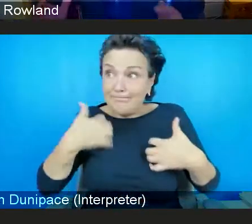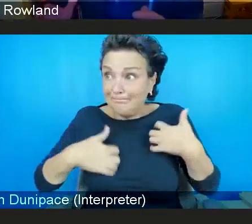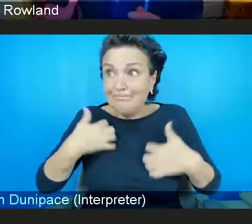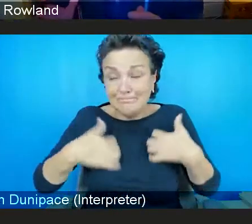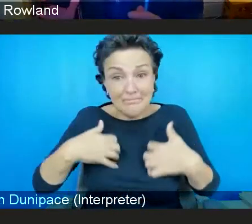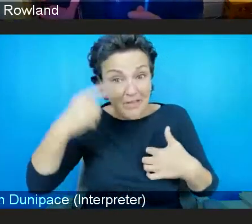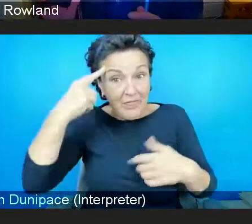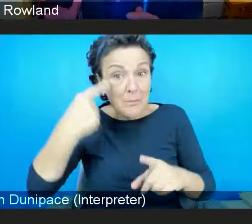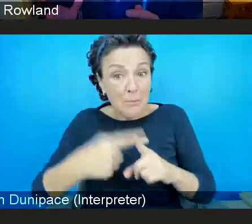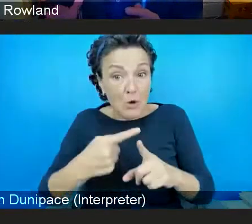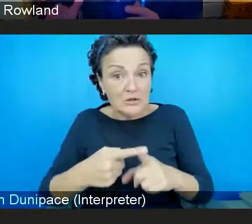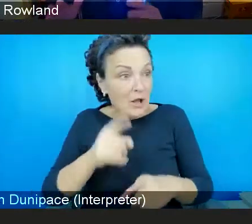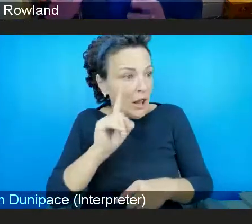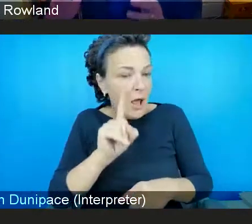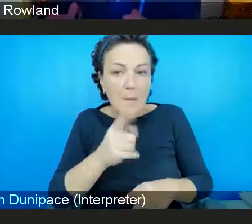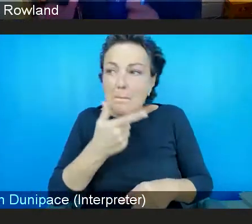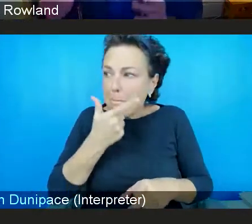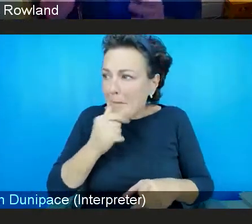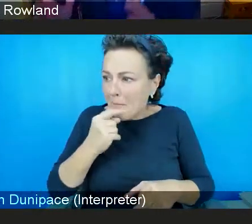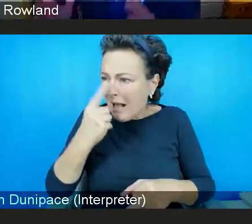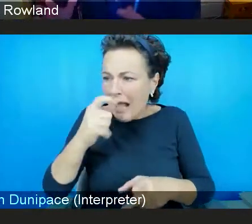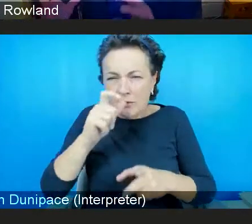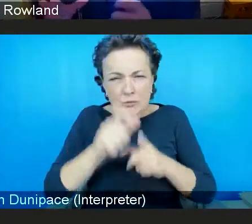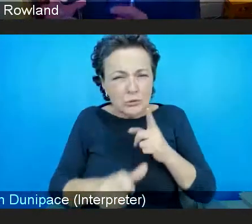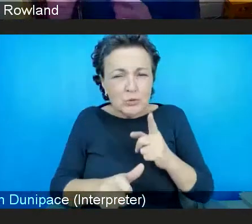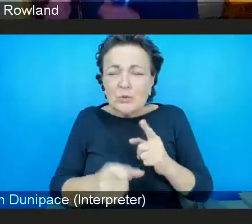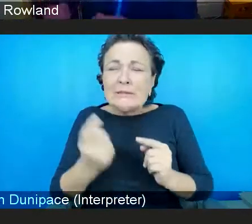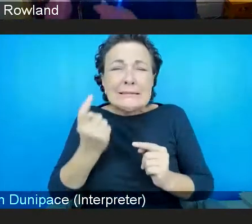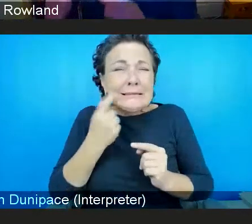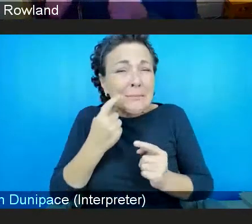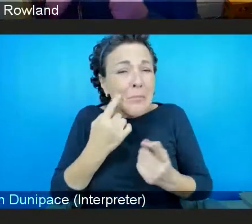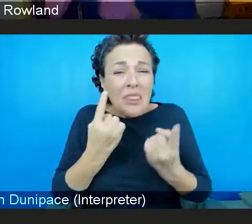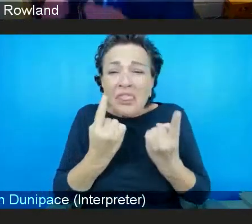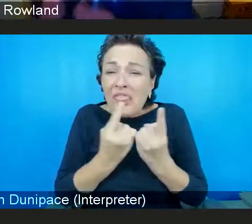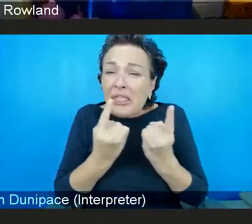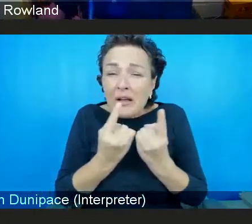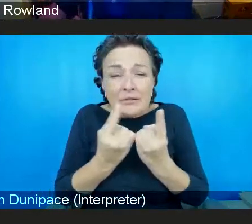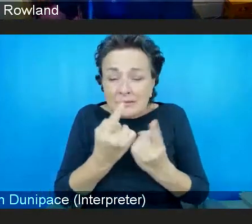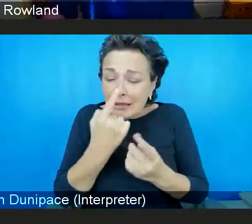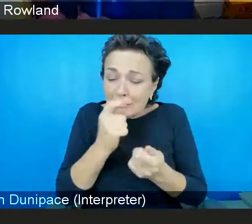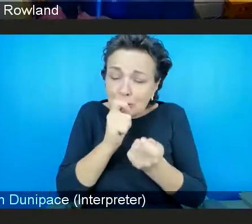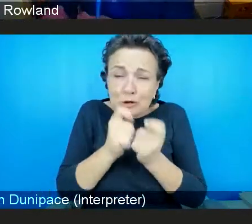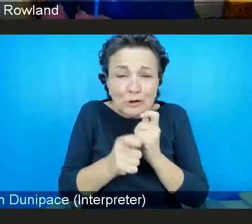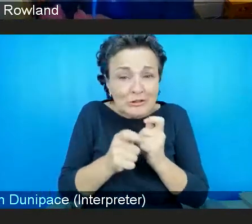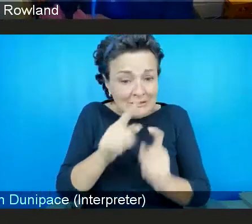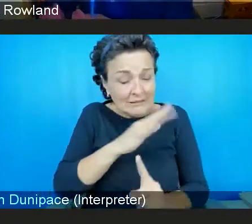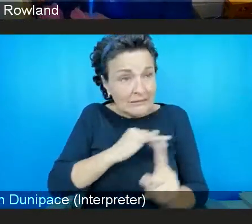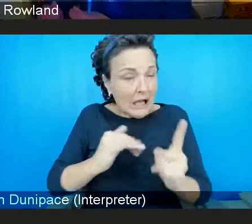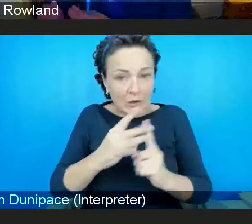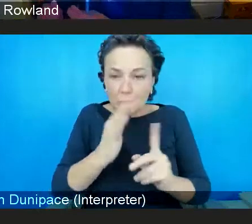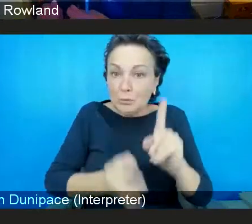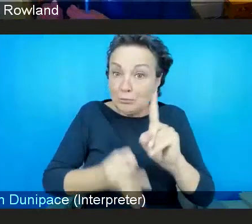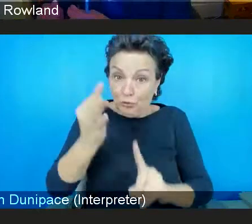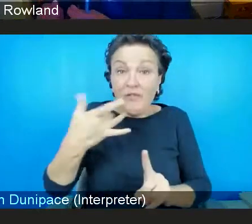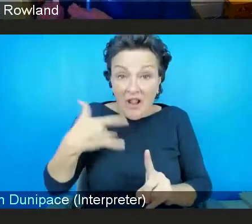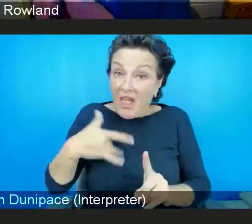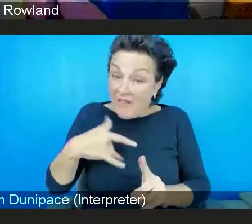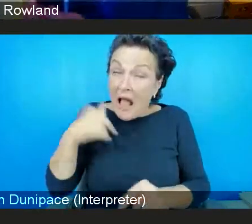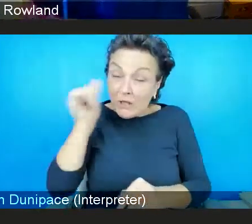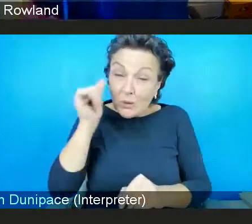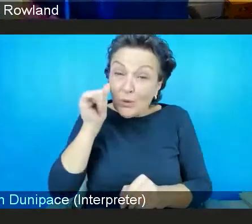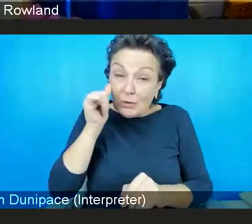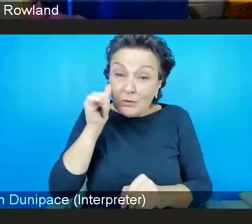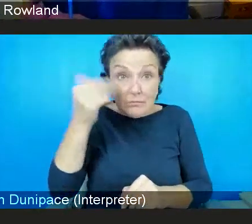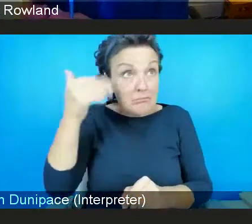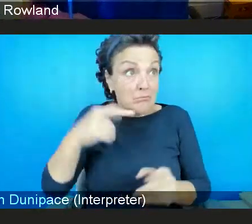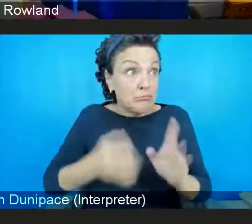But the steps we can make as a society, there are some really simple steps I know we can make, you know, and I find